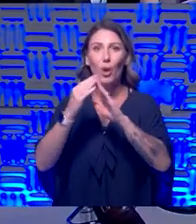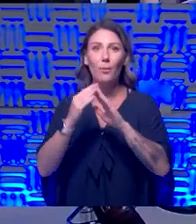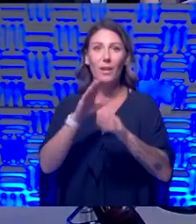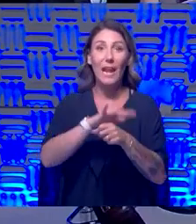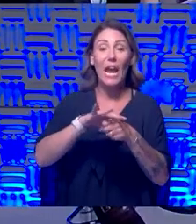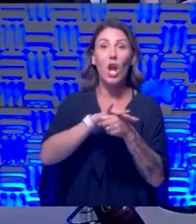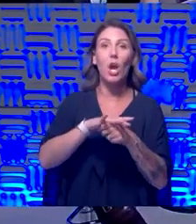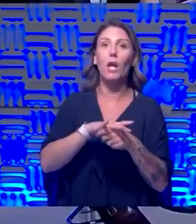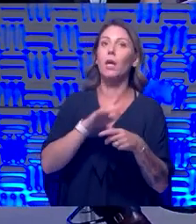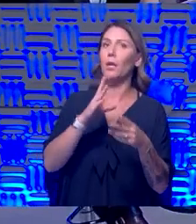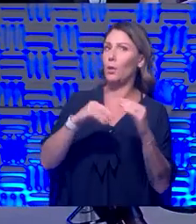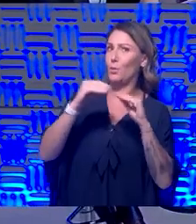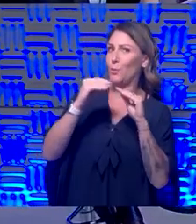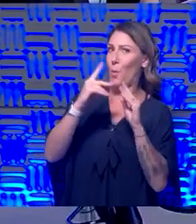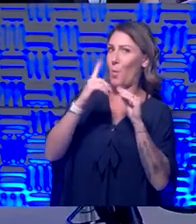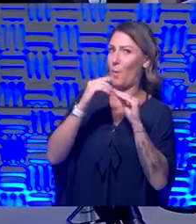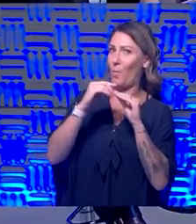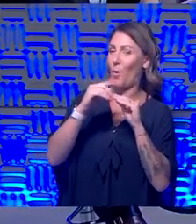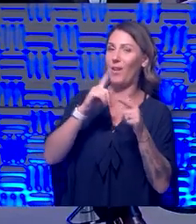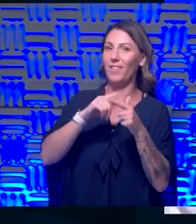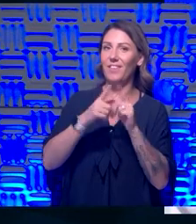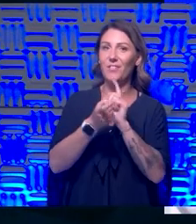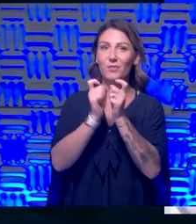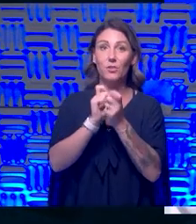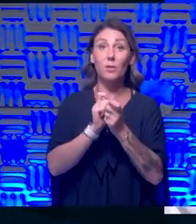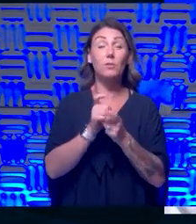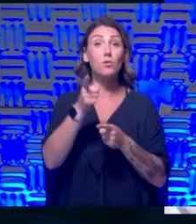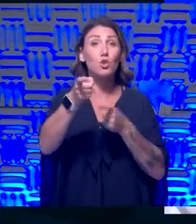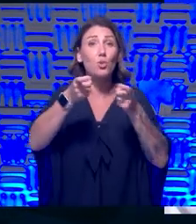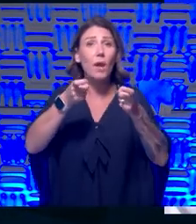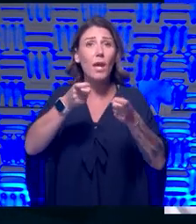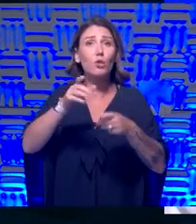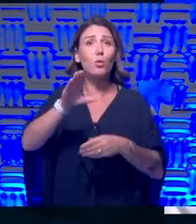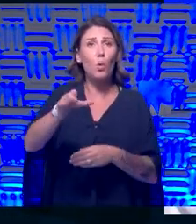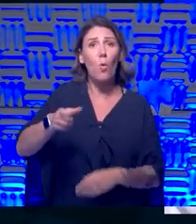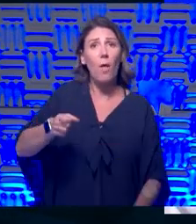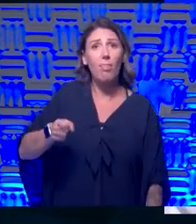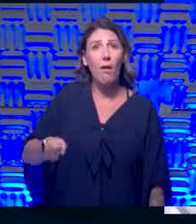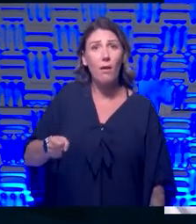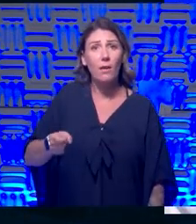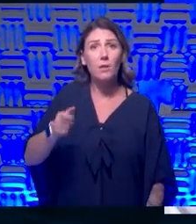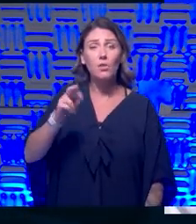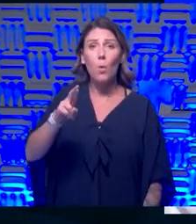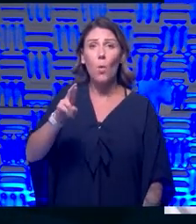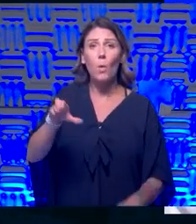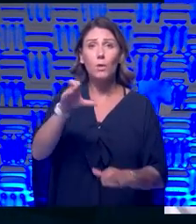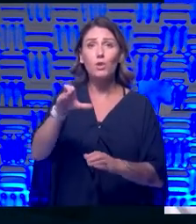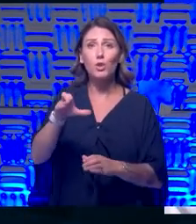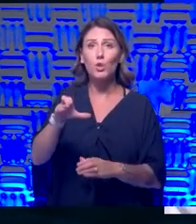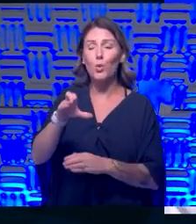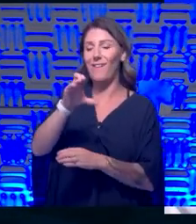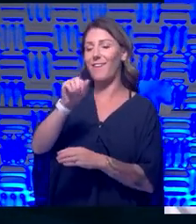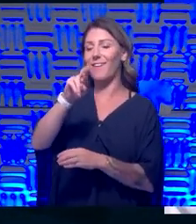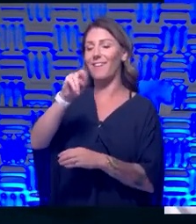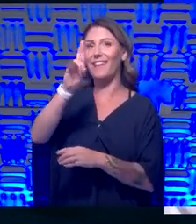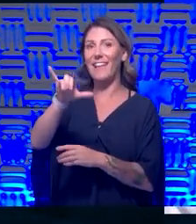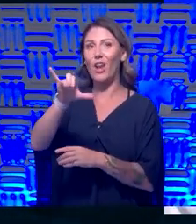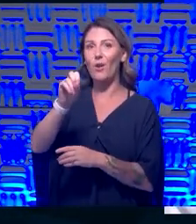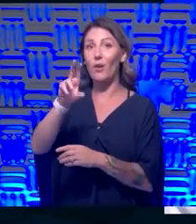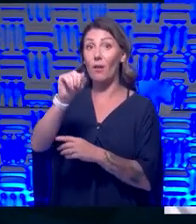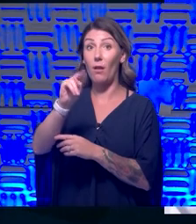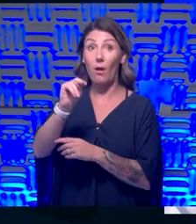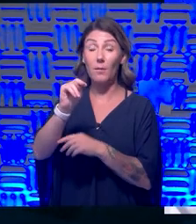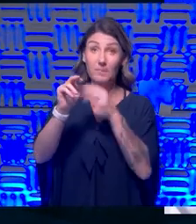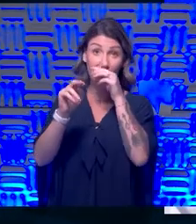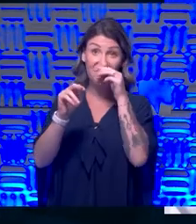just keep coming in and we're going to switch. But did you handle your luggage or did you do carry-on? How'd you do the luggage thing and did you wipe down